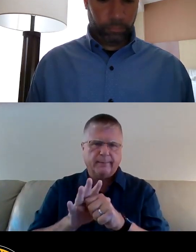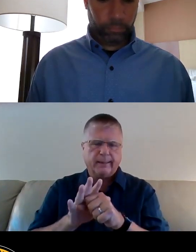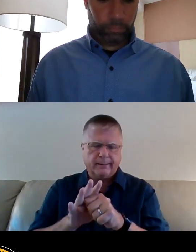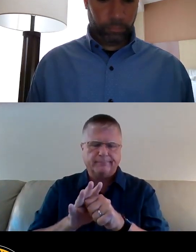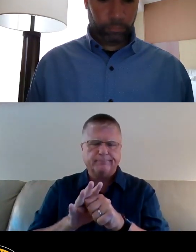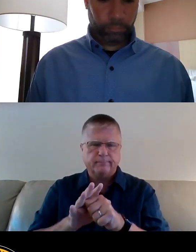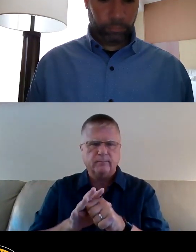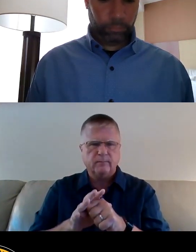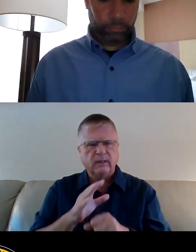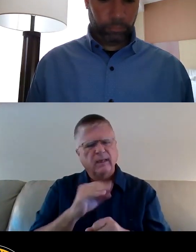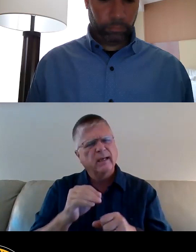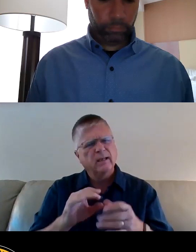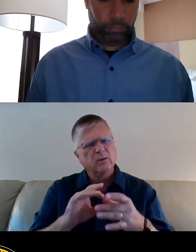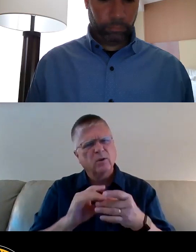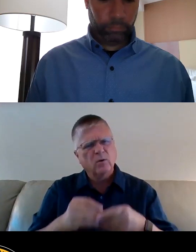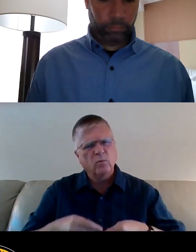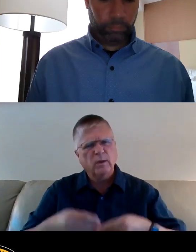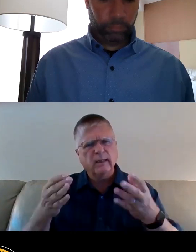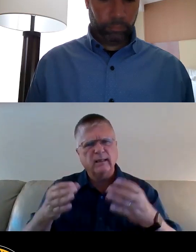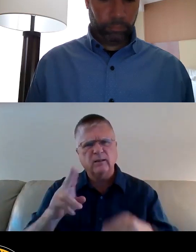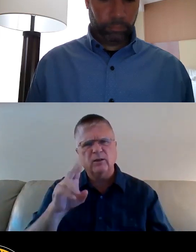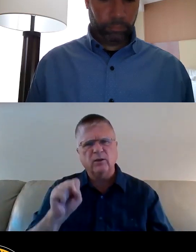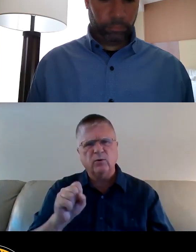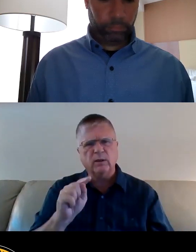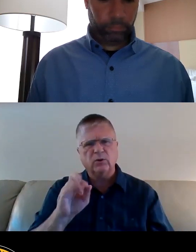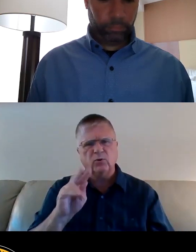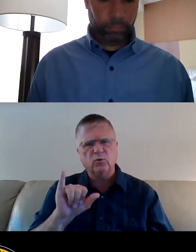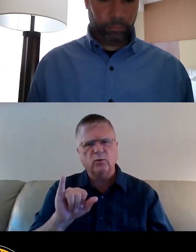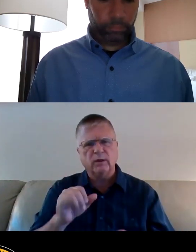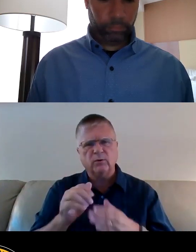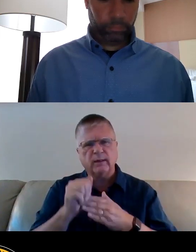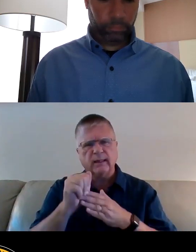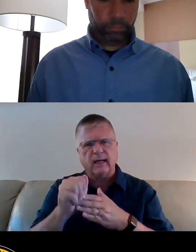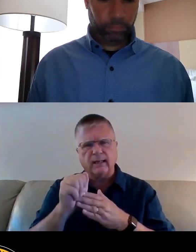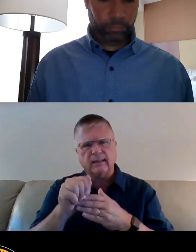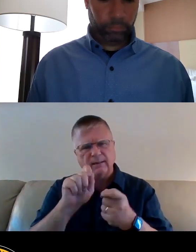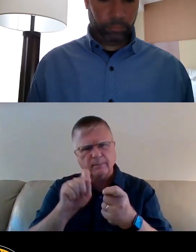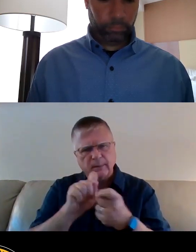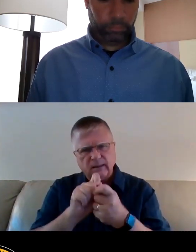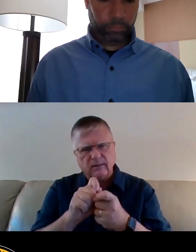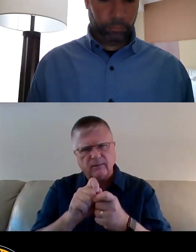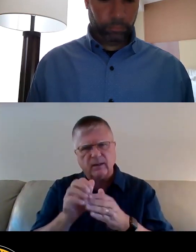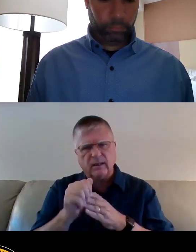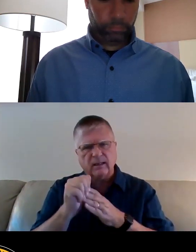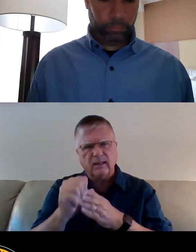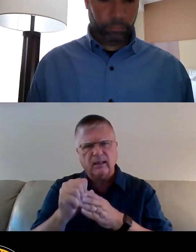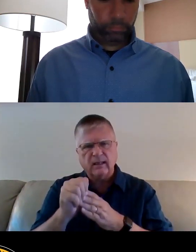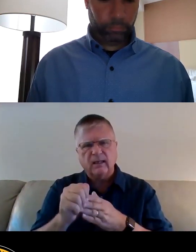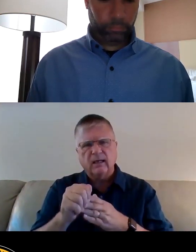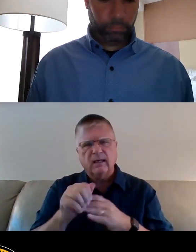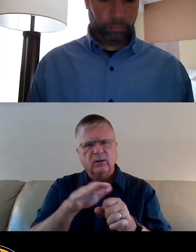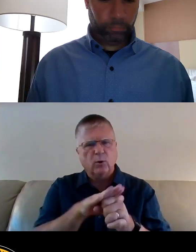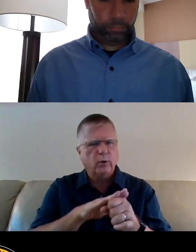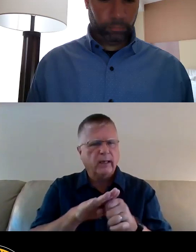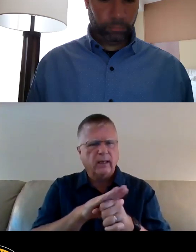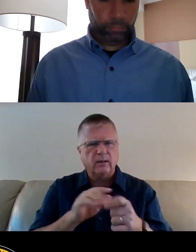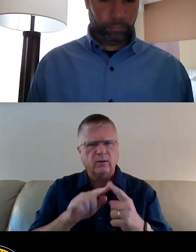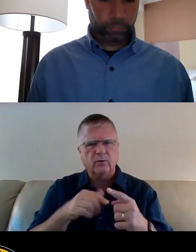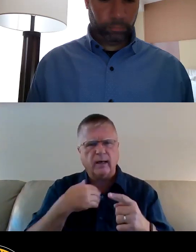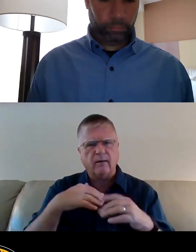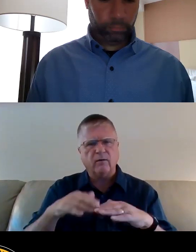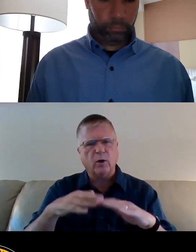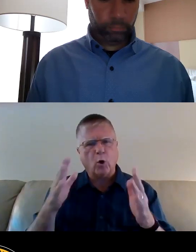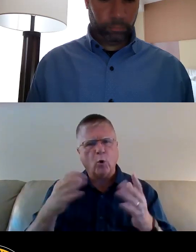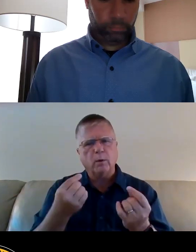In its release of the U.S. Treasury guidance, it explicitly guides localities to have an open